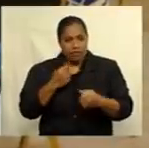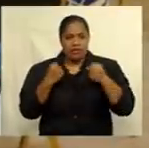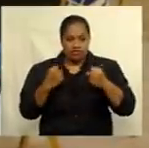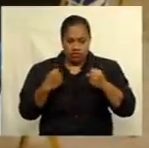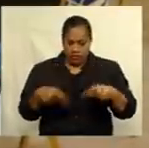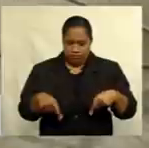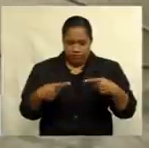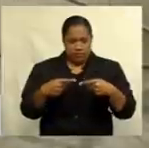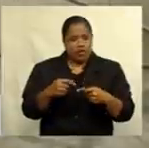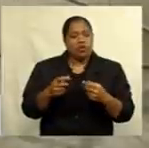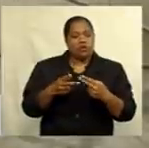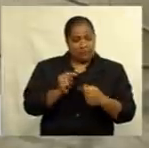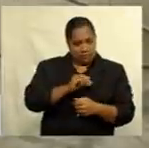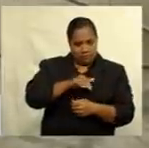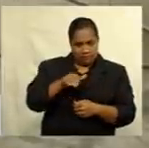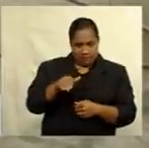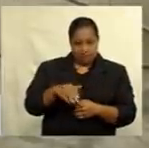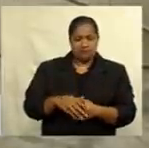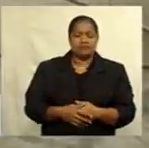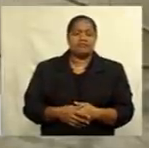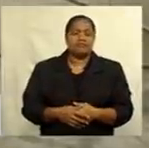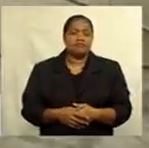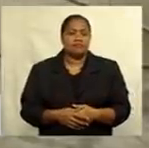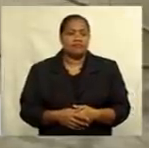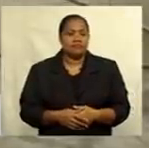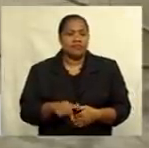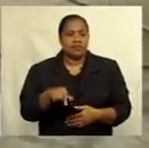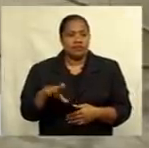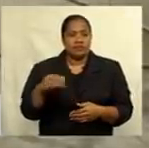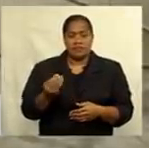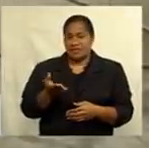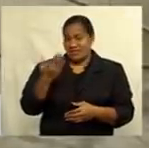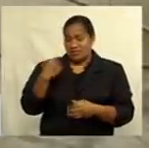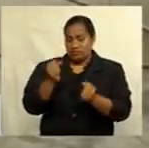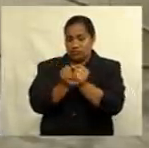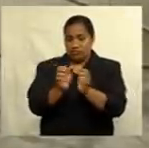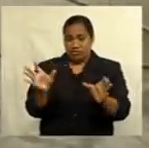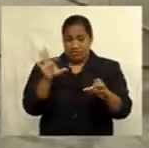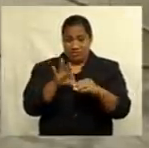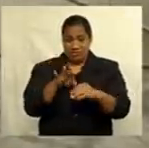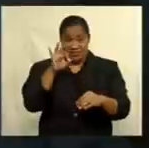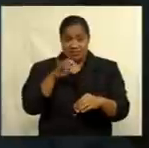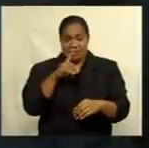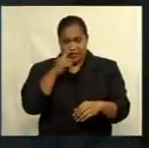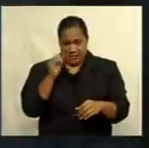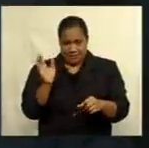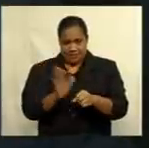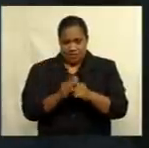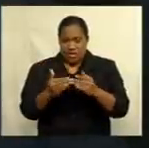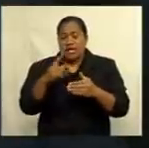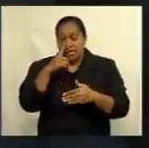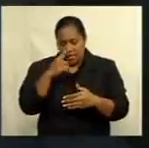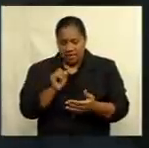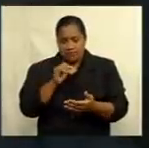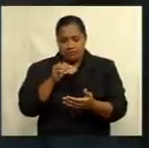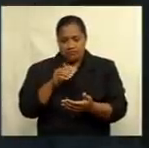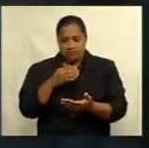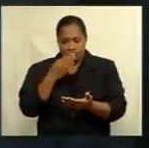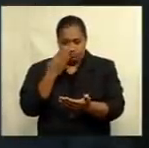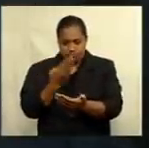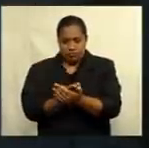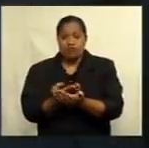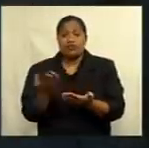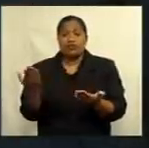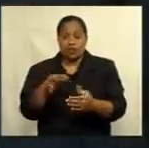assumption that the former leaders' voters from the last general election will make a move can only be proved at the poll. Apenisawangai-Randovu,